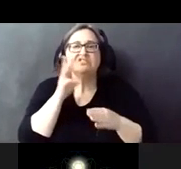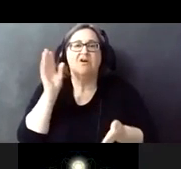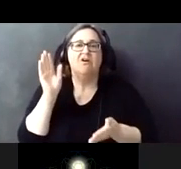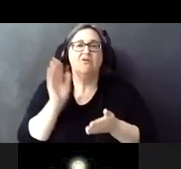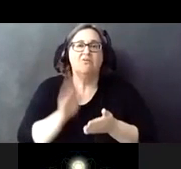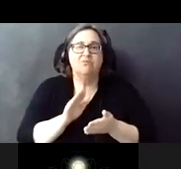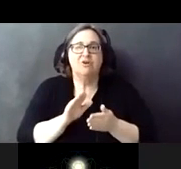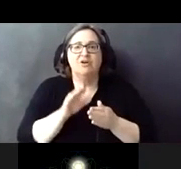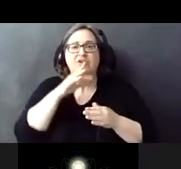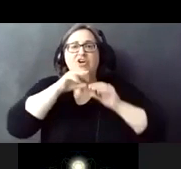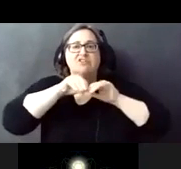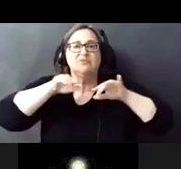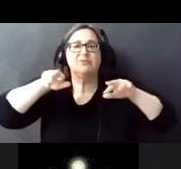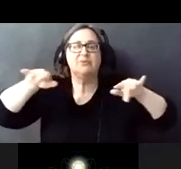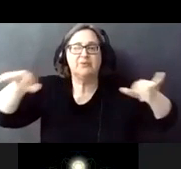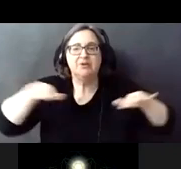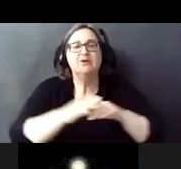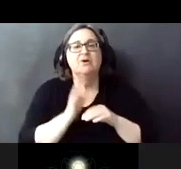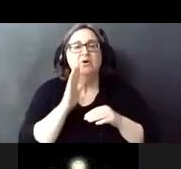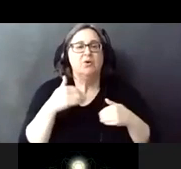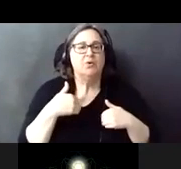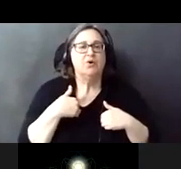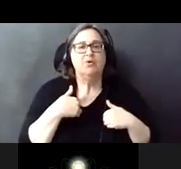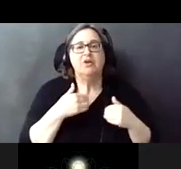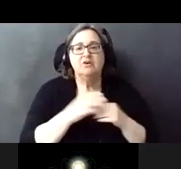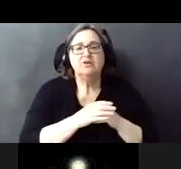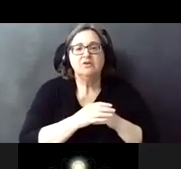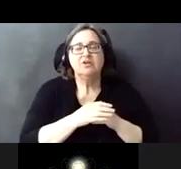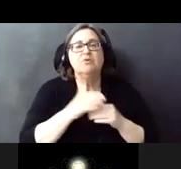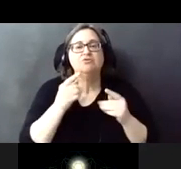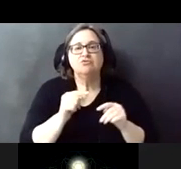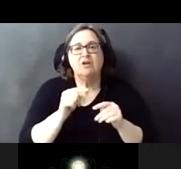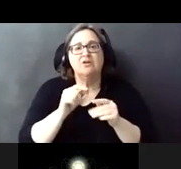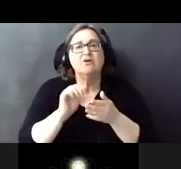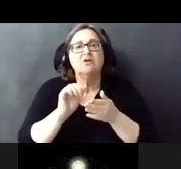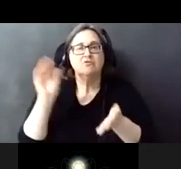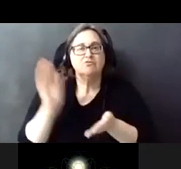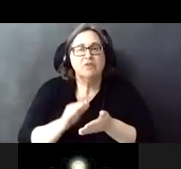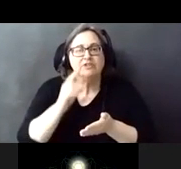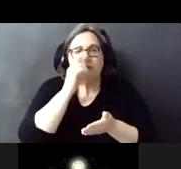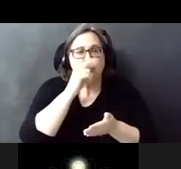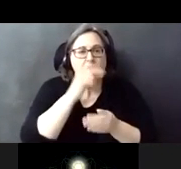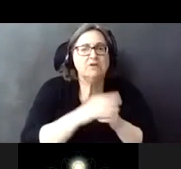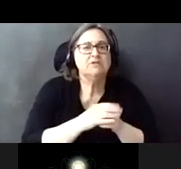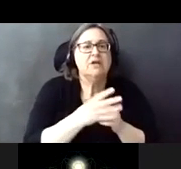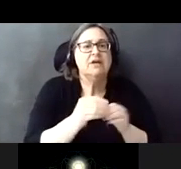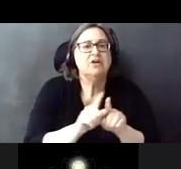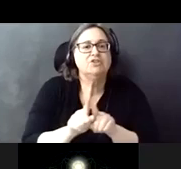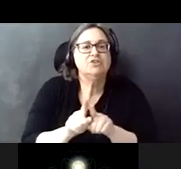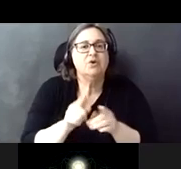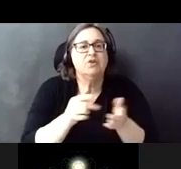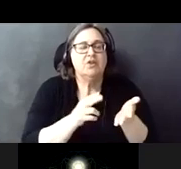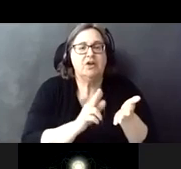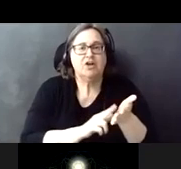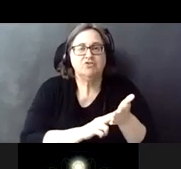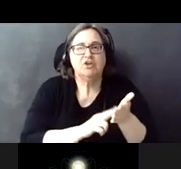during demolition activities there will be road and abatement street cleaning and last but not least the contractor will be